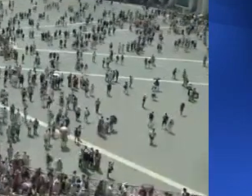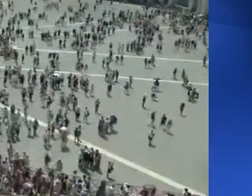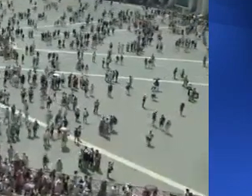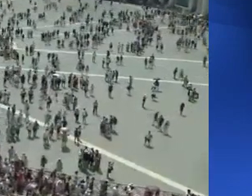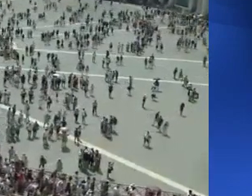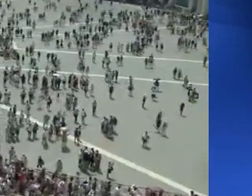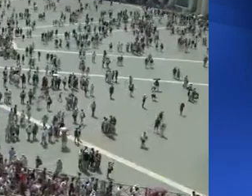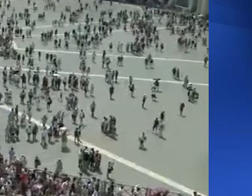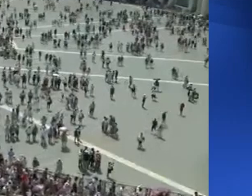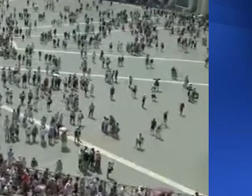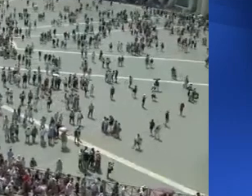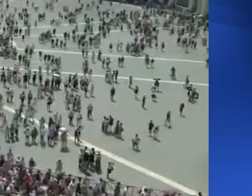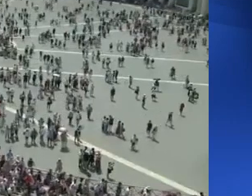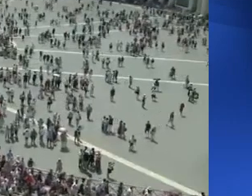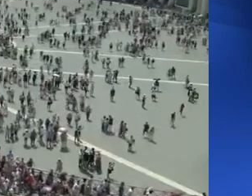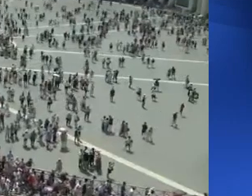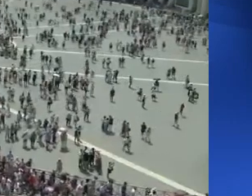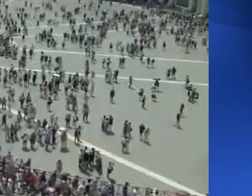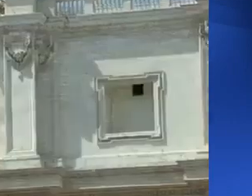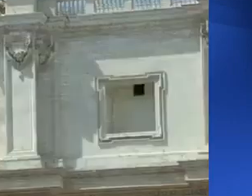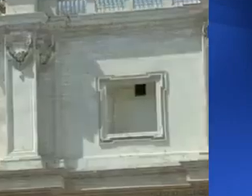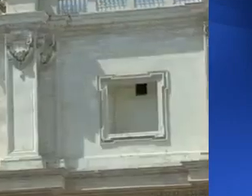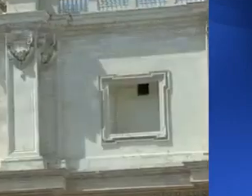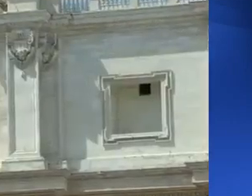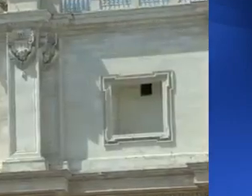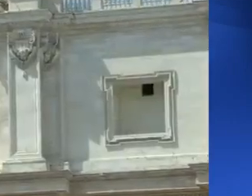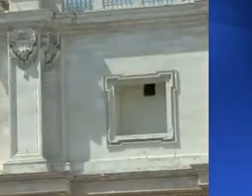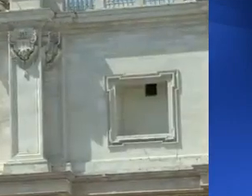for being with us.